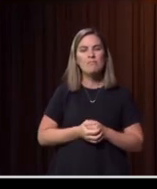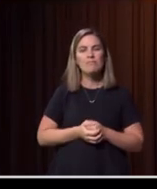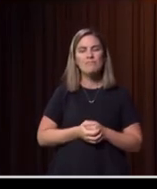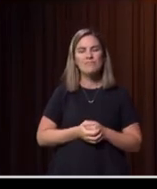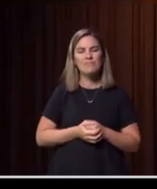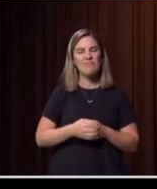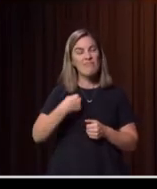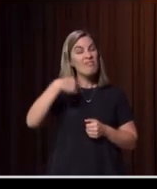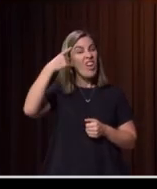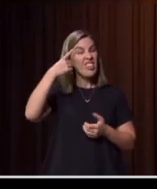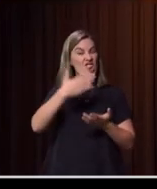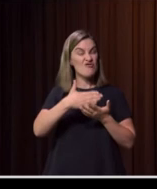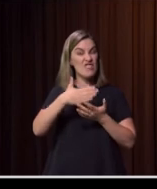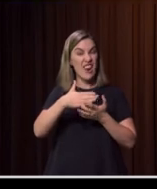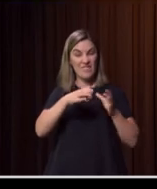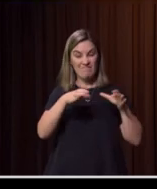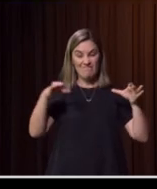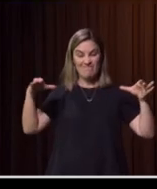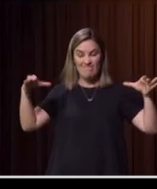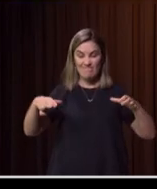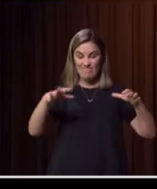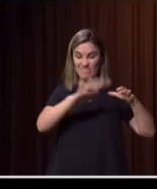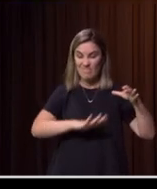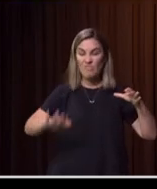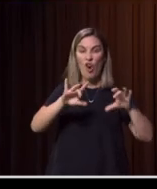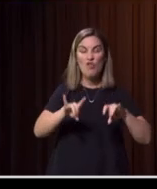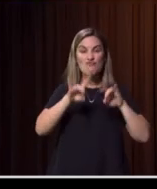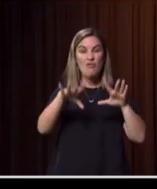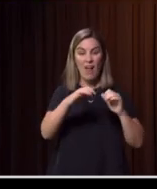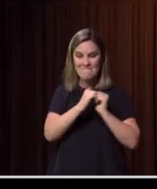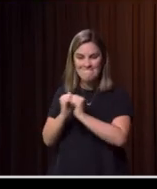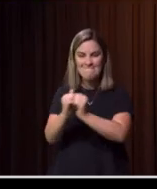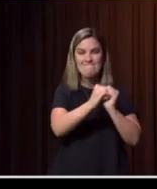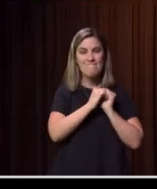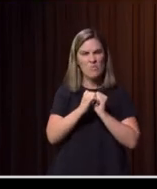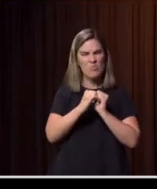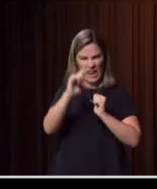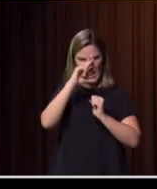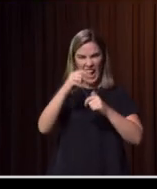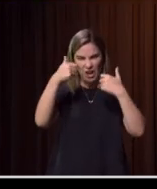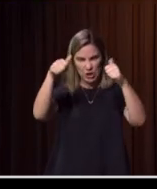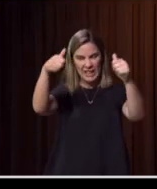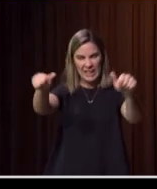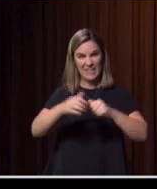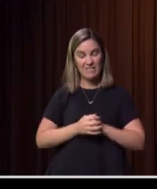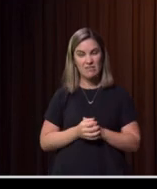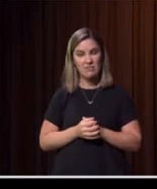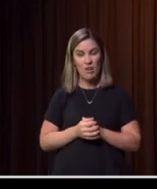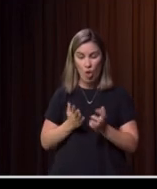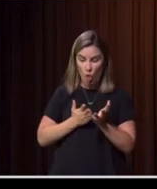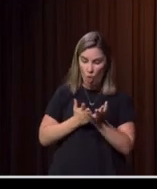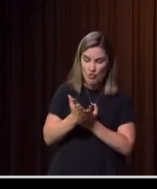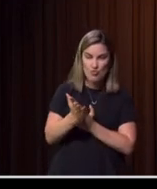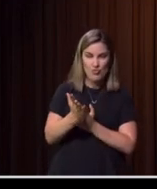I think despite the challenges, despite the adversity, despite the trauma and the